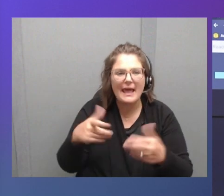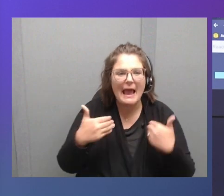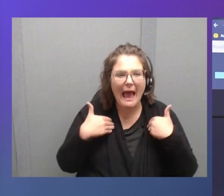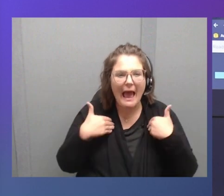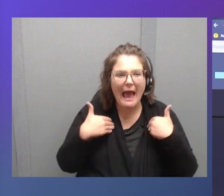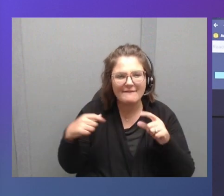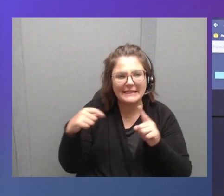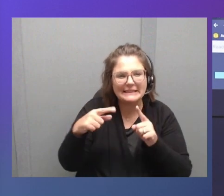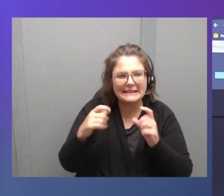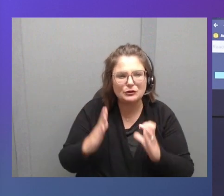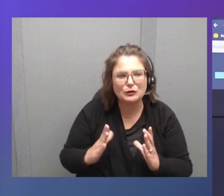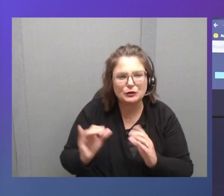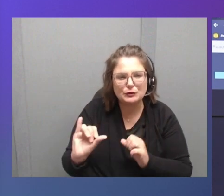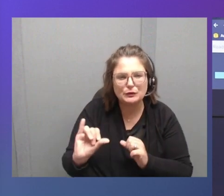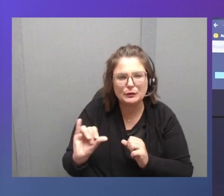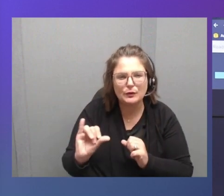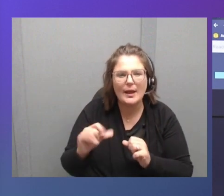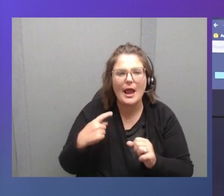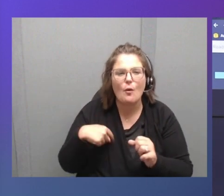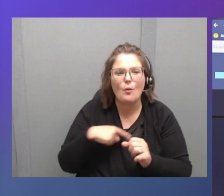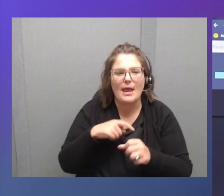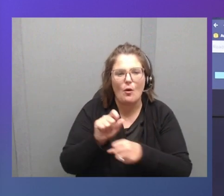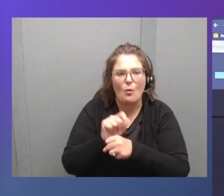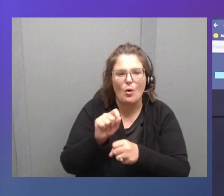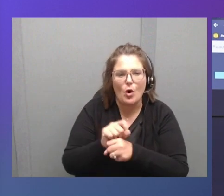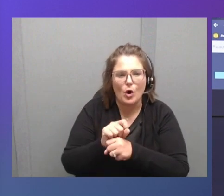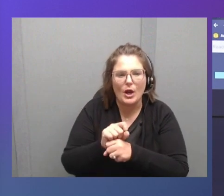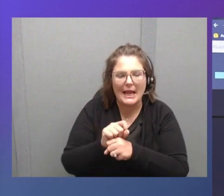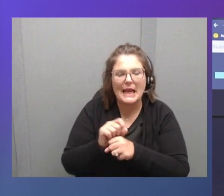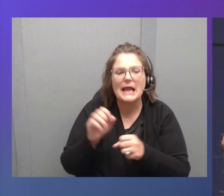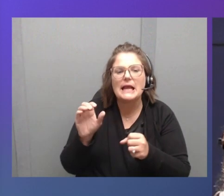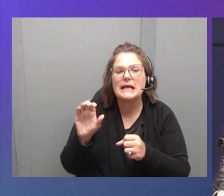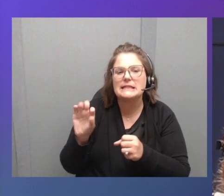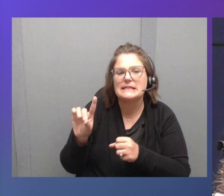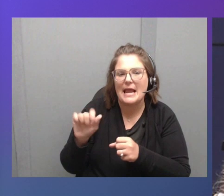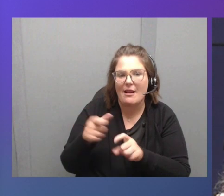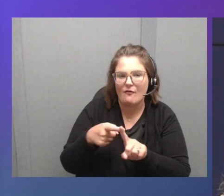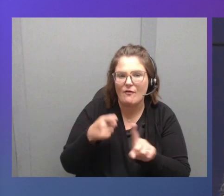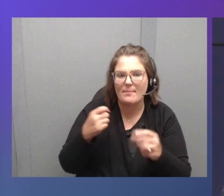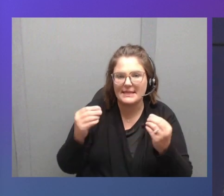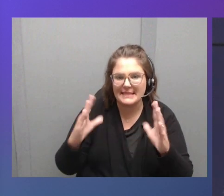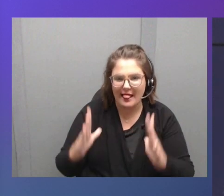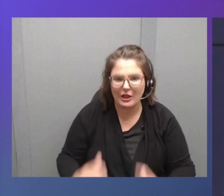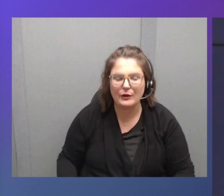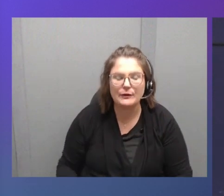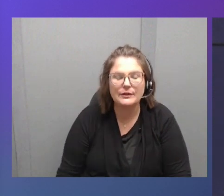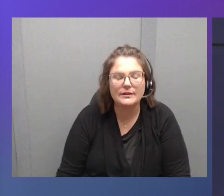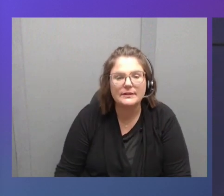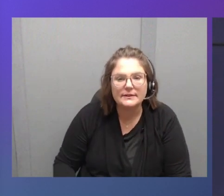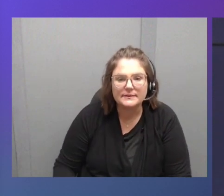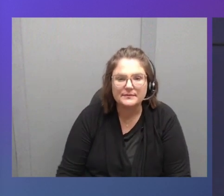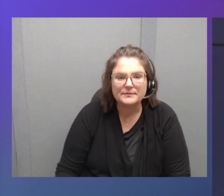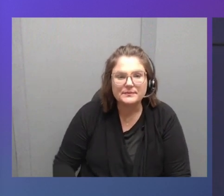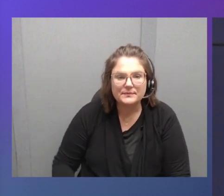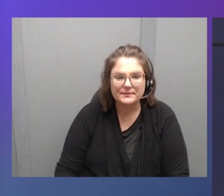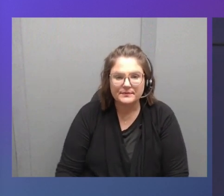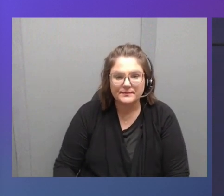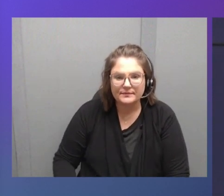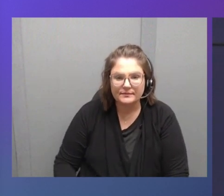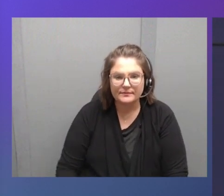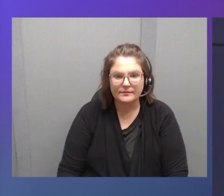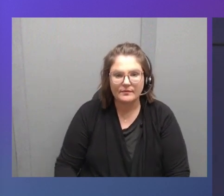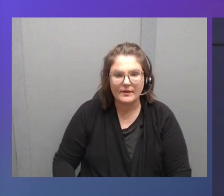BMW, Nissan will actually be working in leveraging data from Vesela. So you are saying that instead of me installing